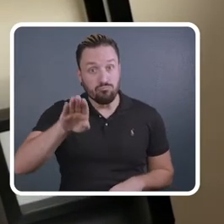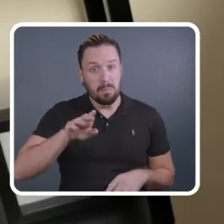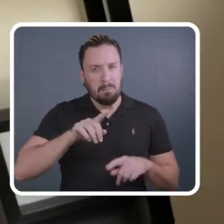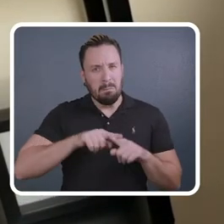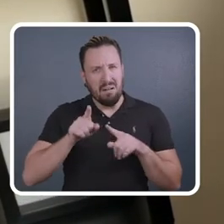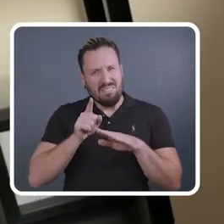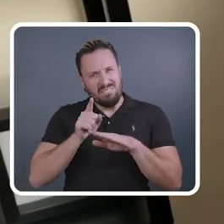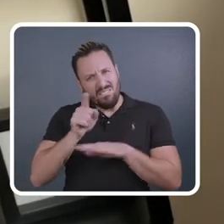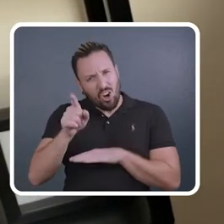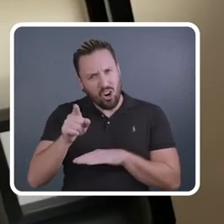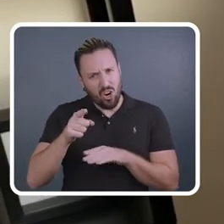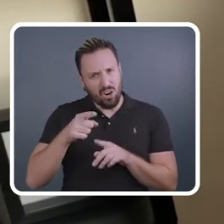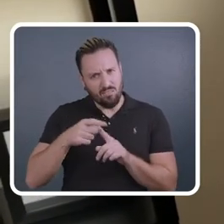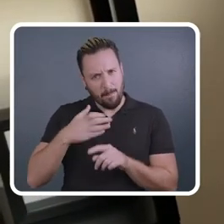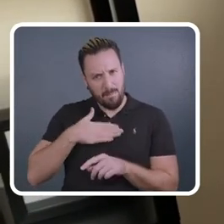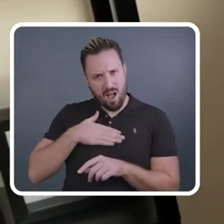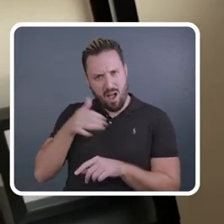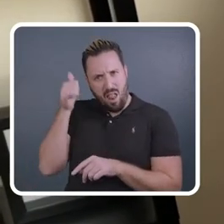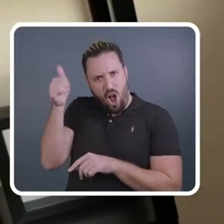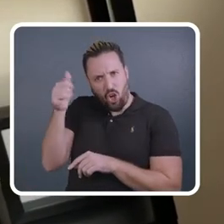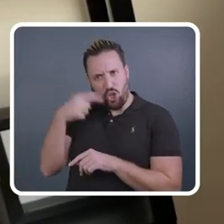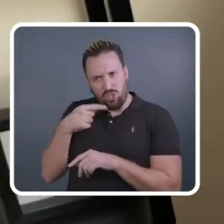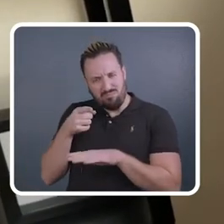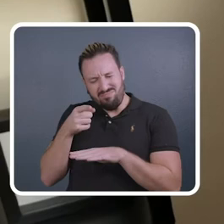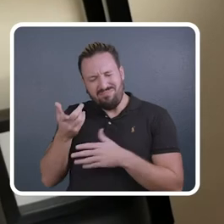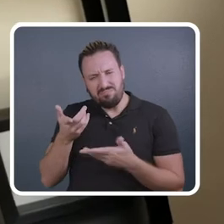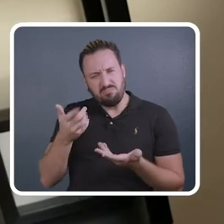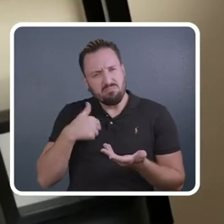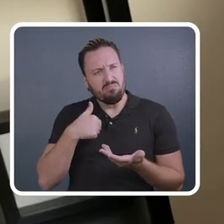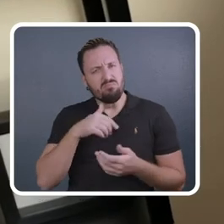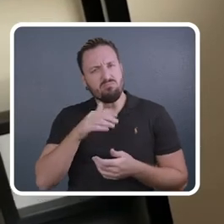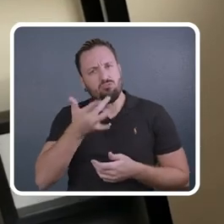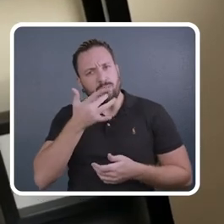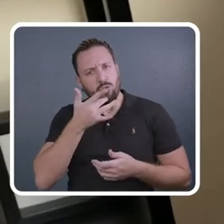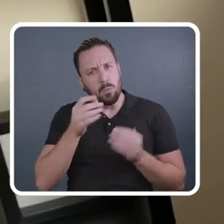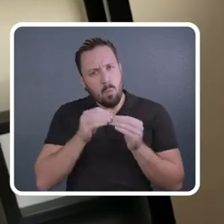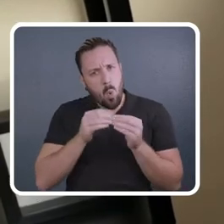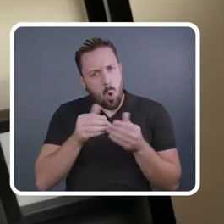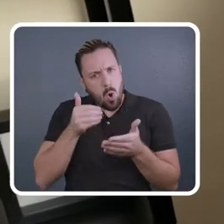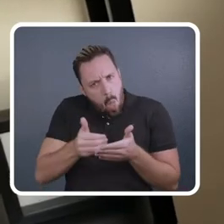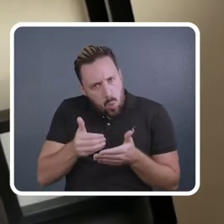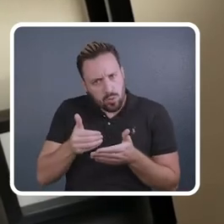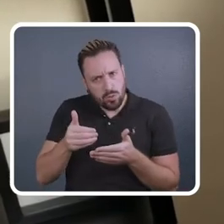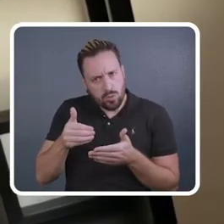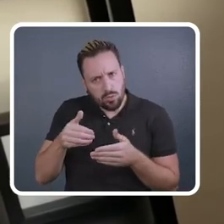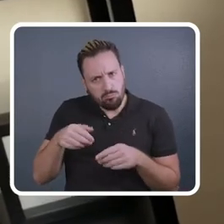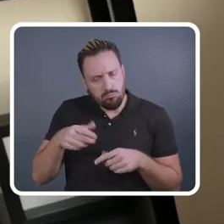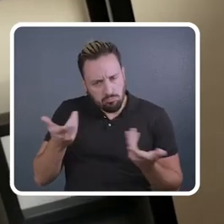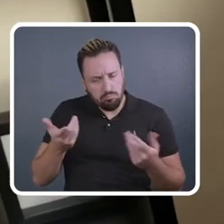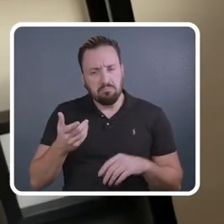pretty far from my locker. So I wanted one that was closer.